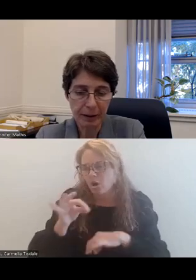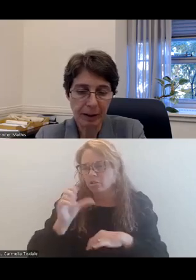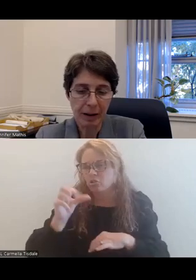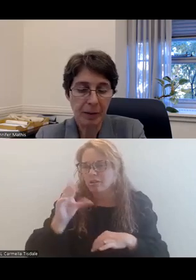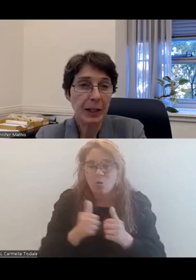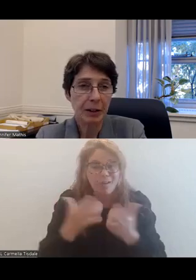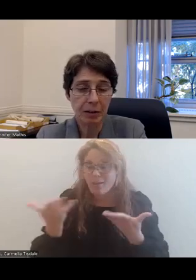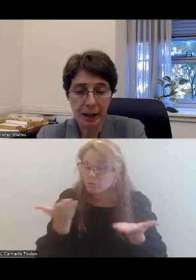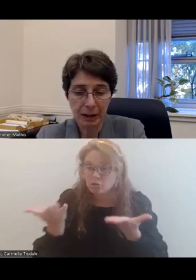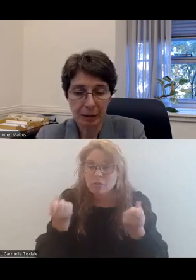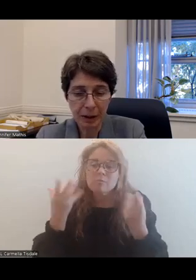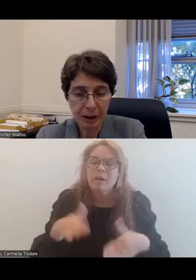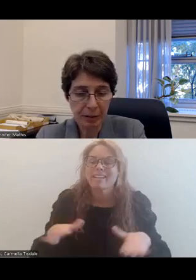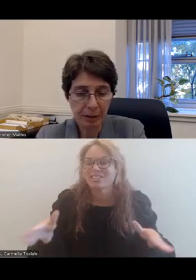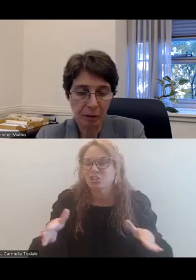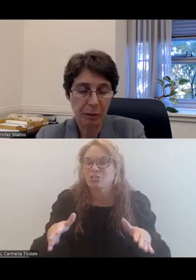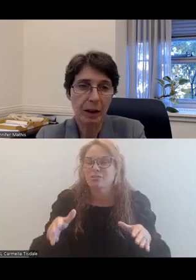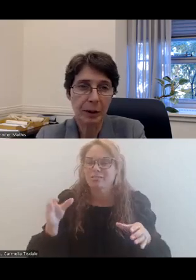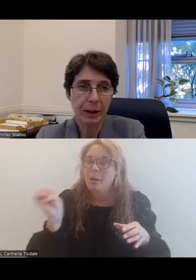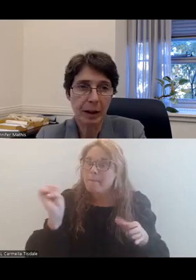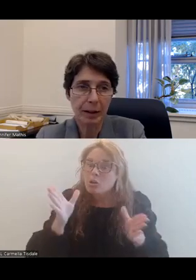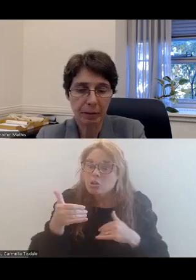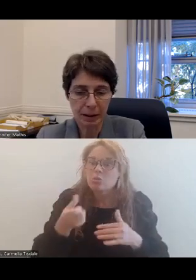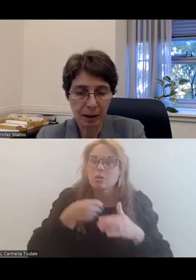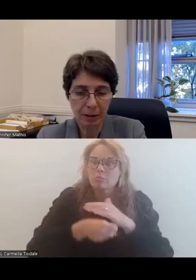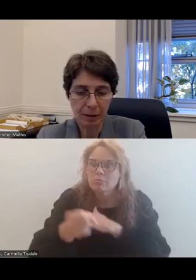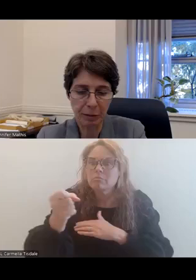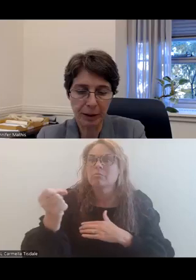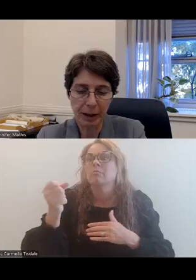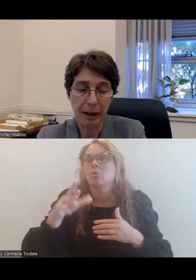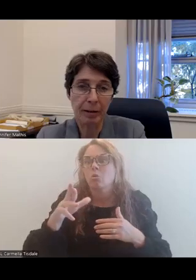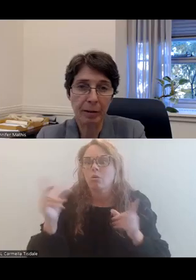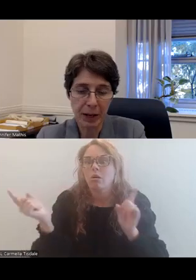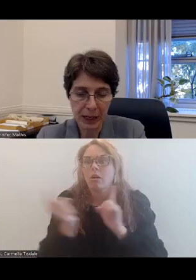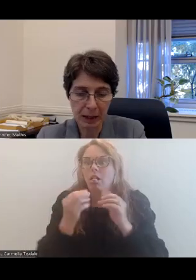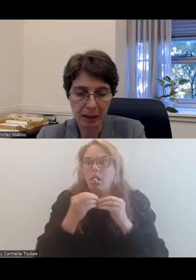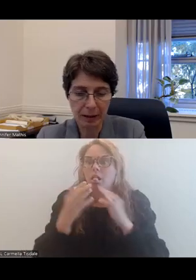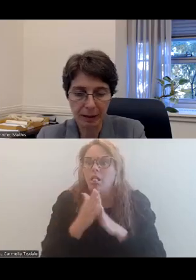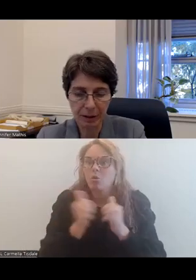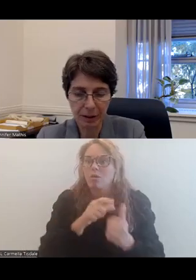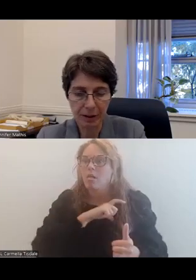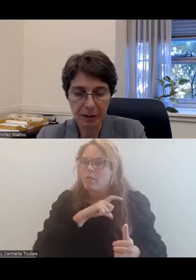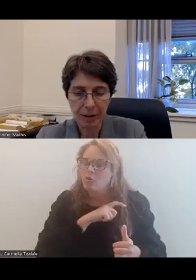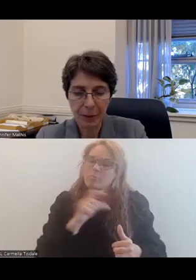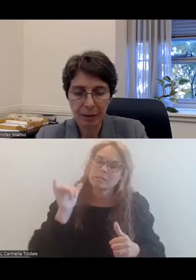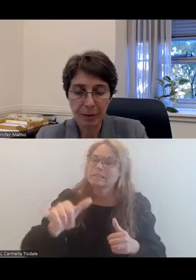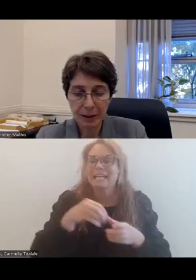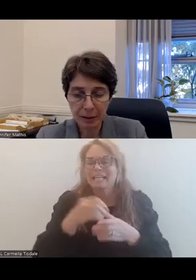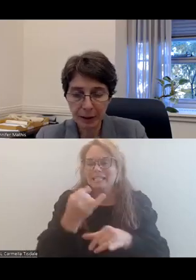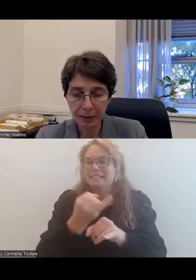these services, many children enter emergency rooms, come into contact with law enforcement, and remain in institutions.